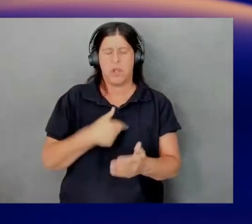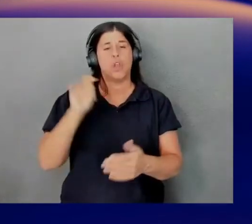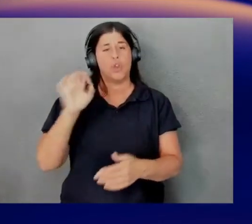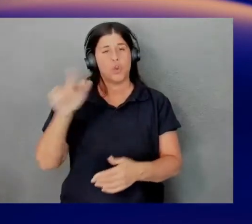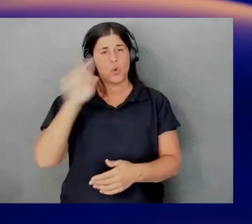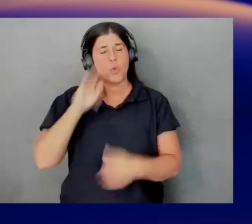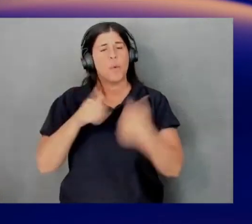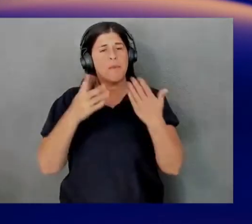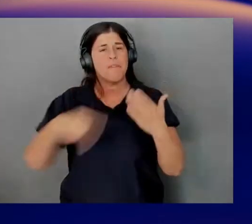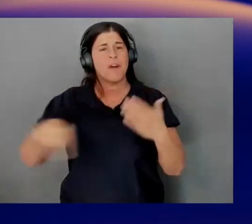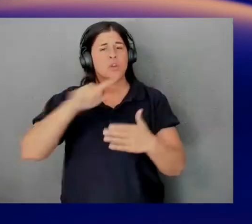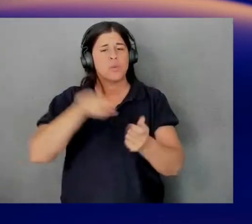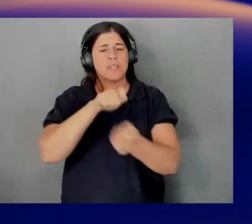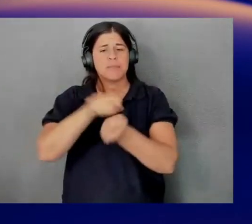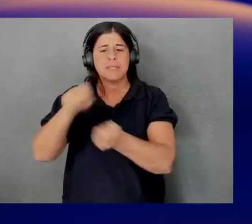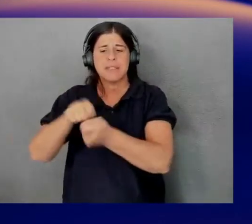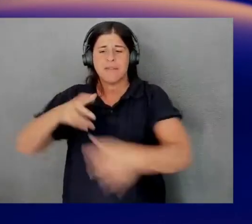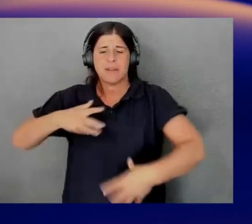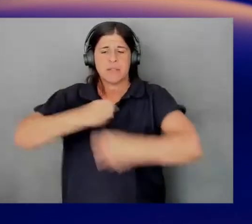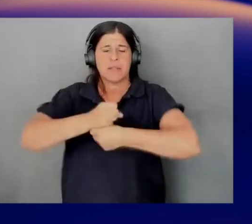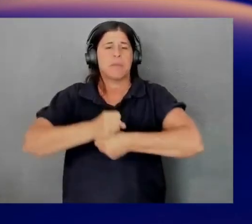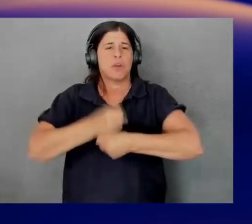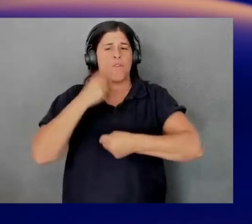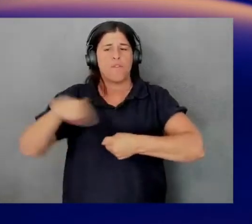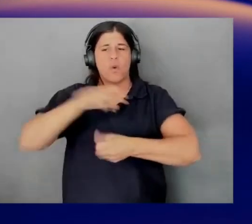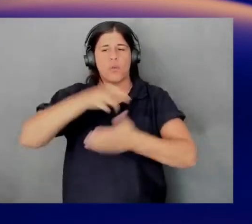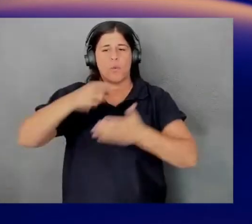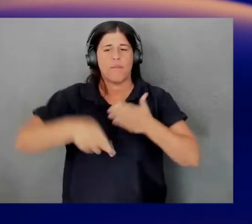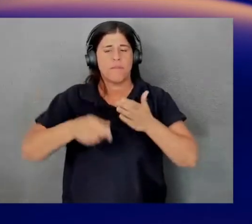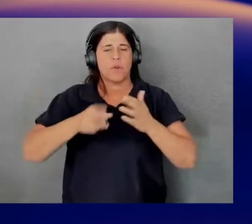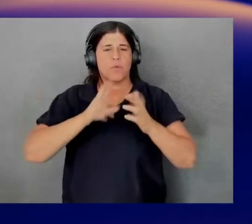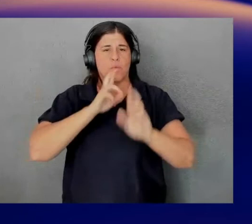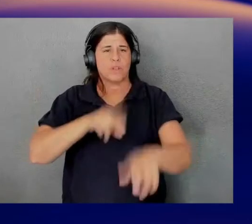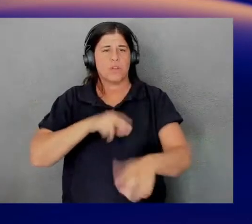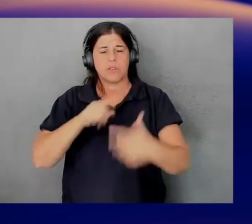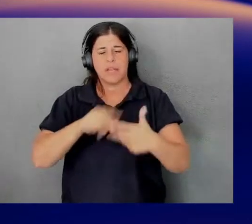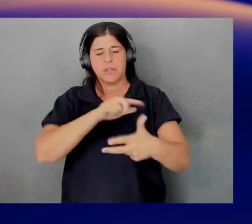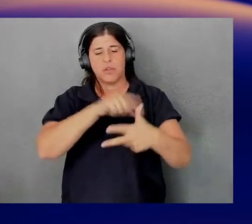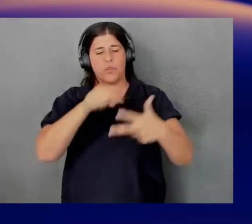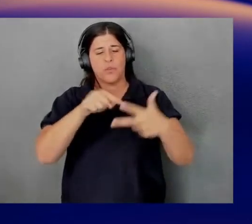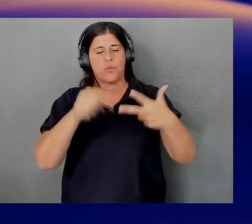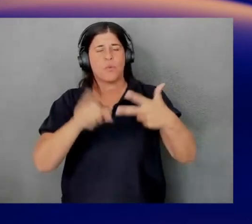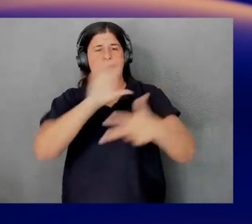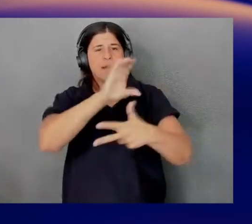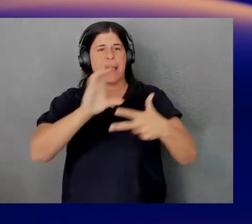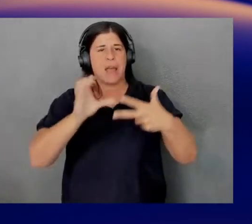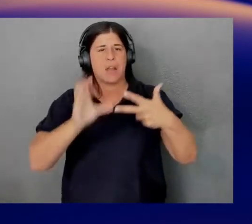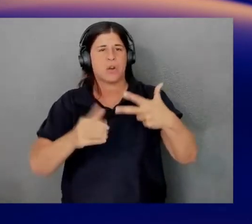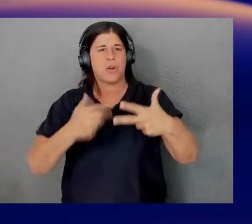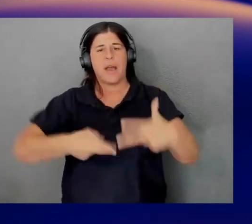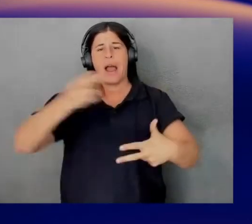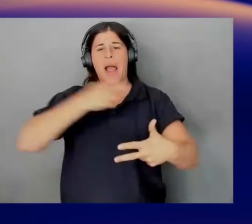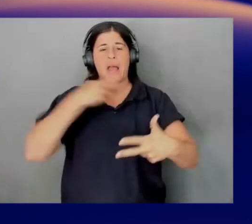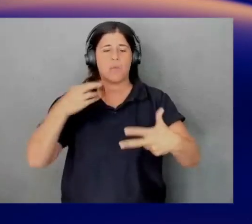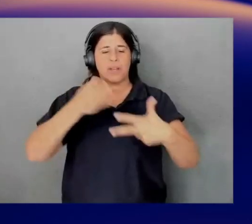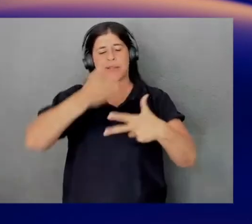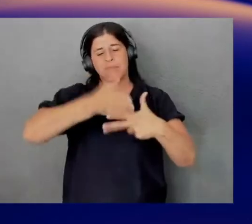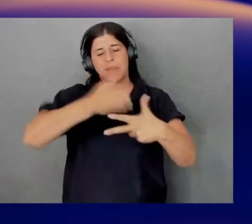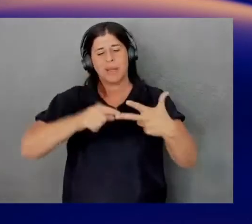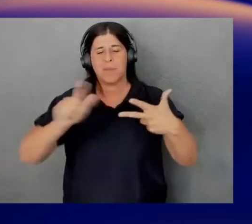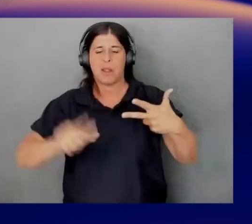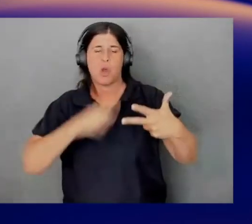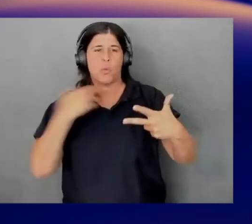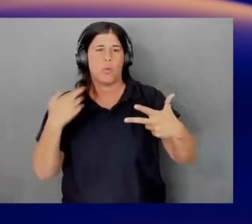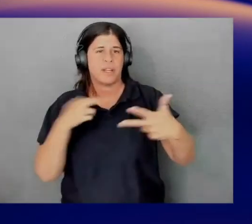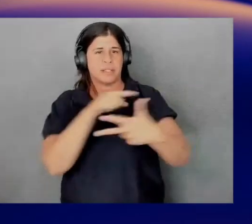you with a detailed summary of the review results, and it also has like three categories that it provides you with, high risk, medium risk, and low risk. So, we